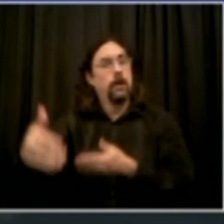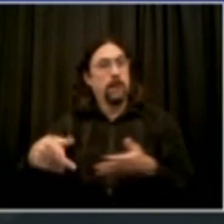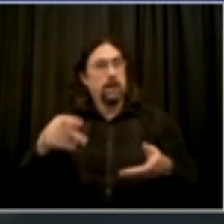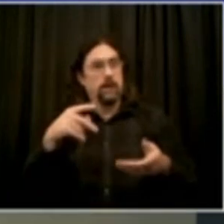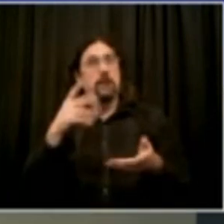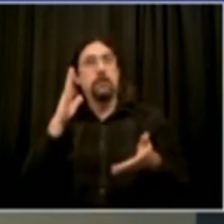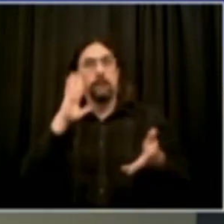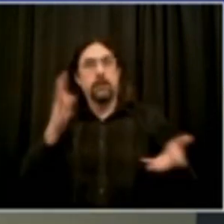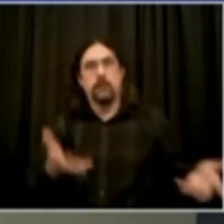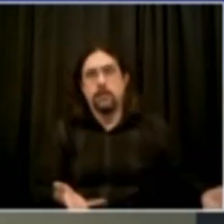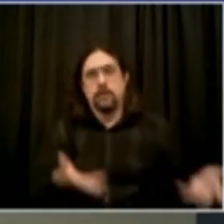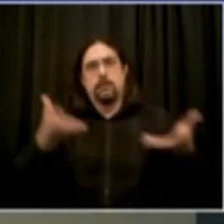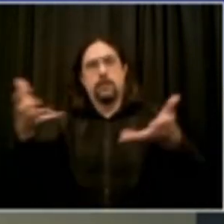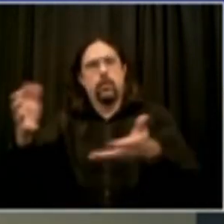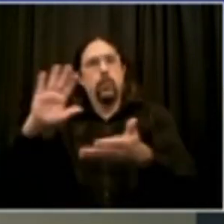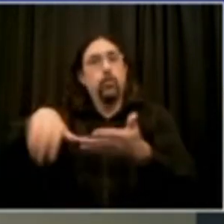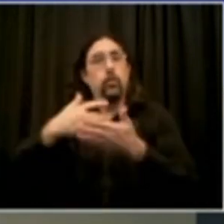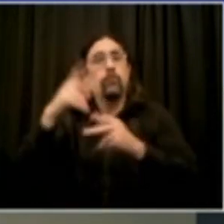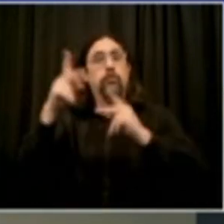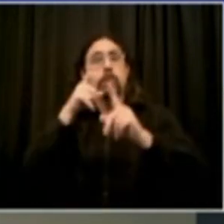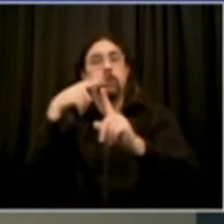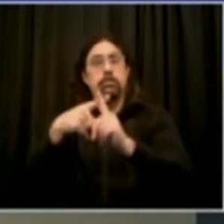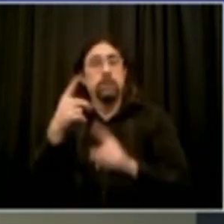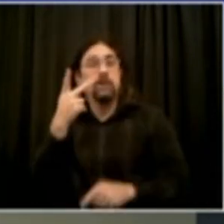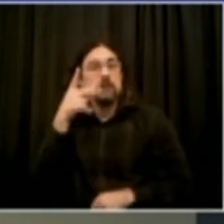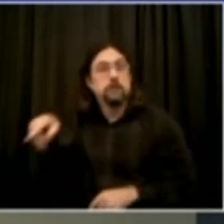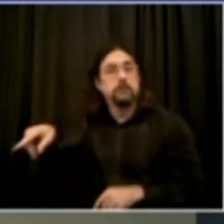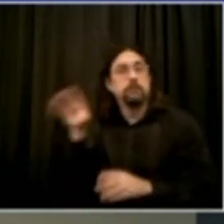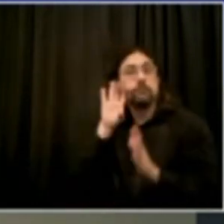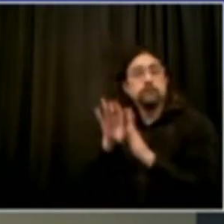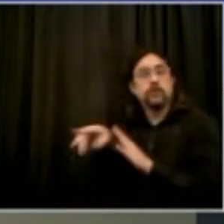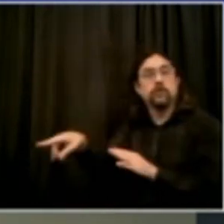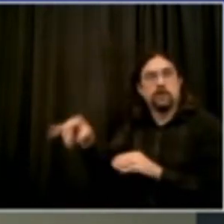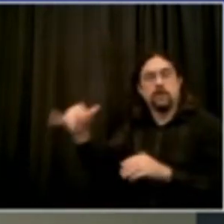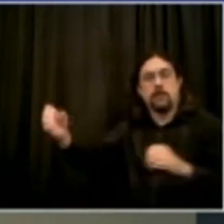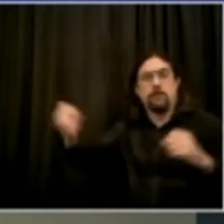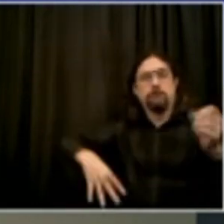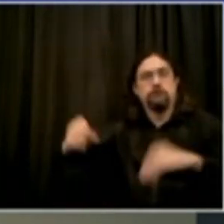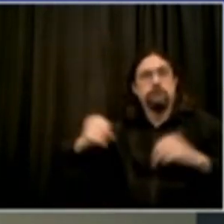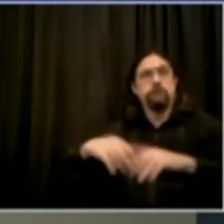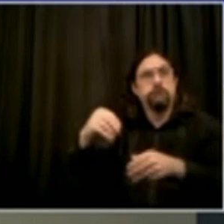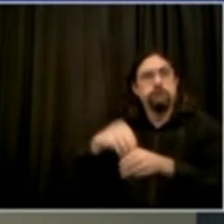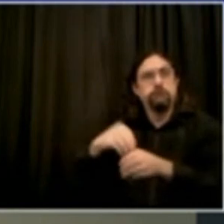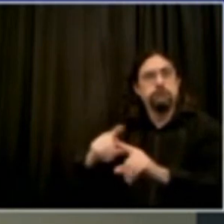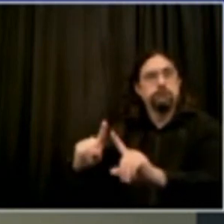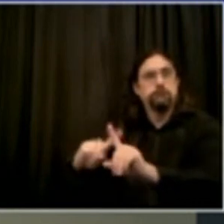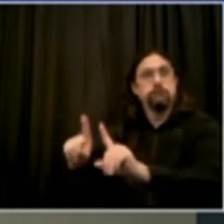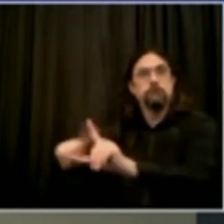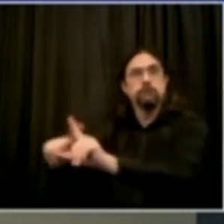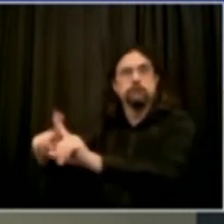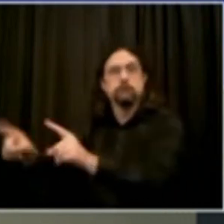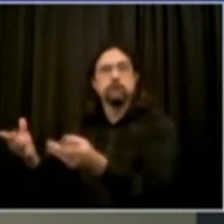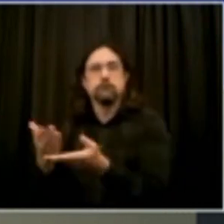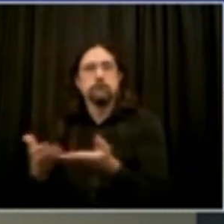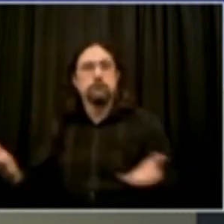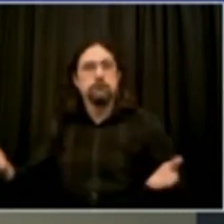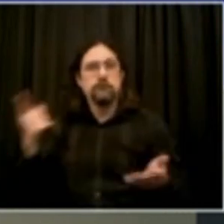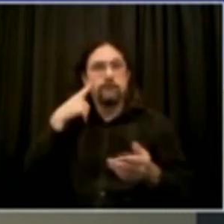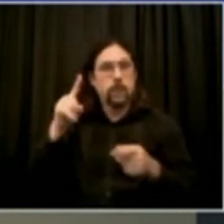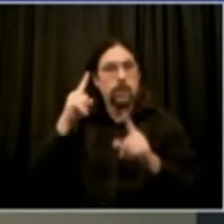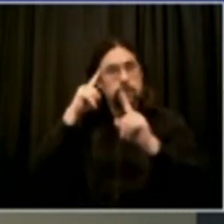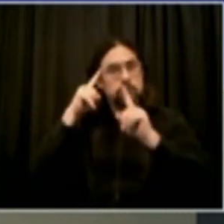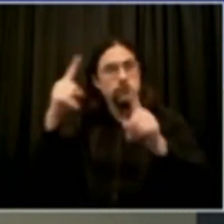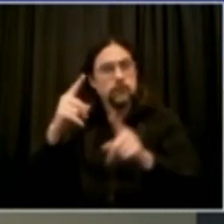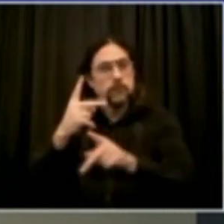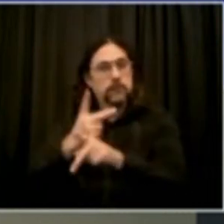the past five months, you'll know that this is a medical-grade mask that you can use to protect yourself from the other people who reside in your homes. And we've also